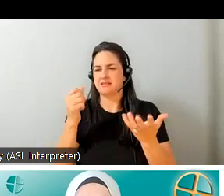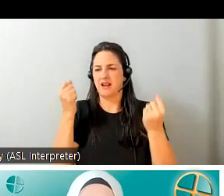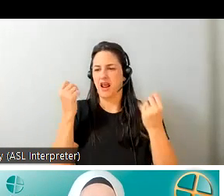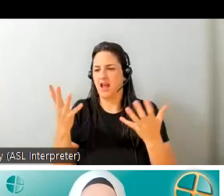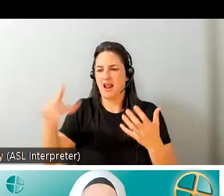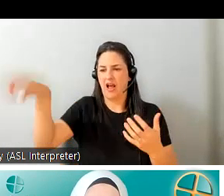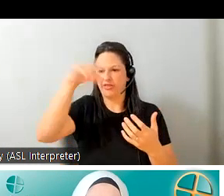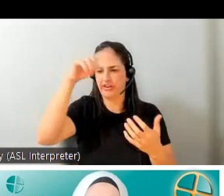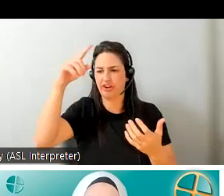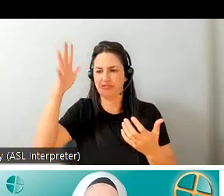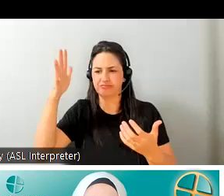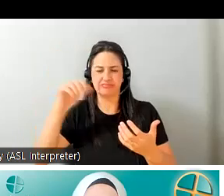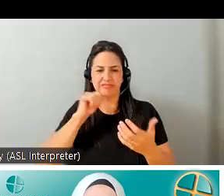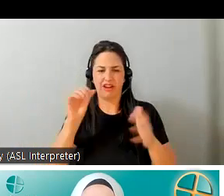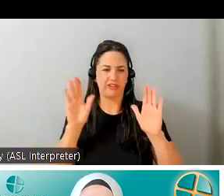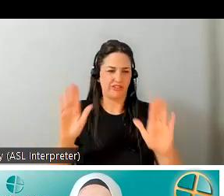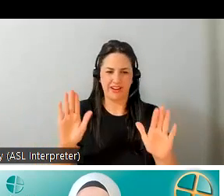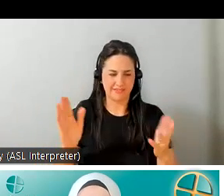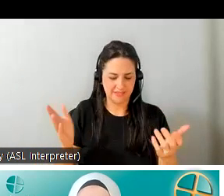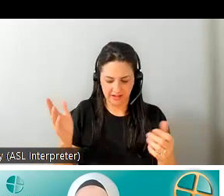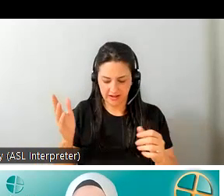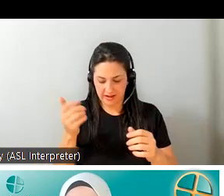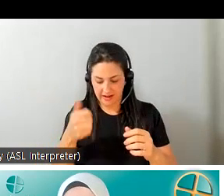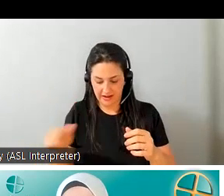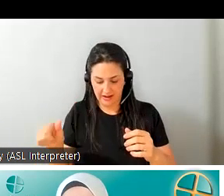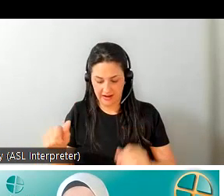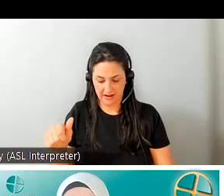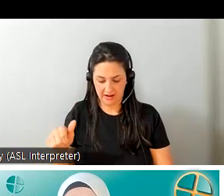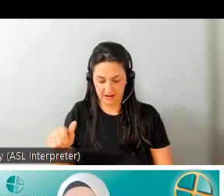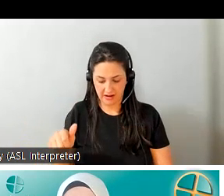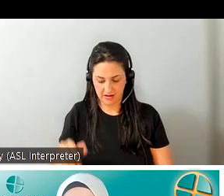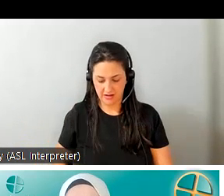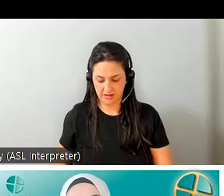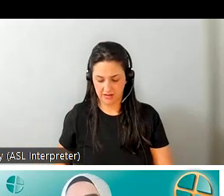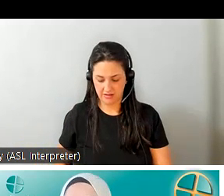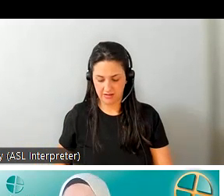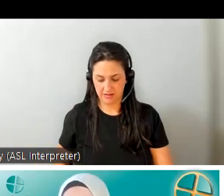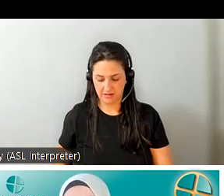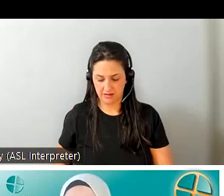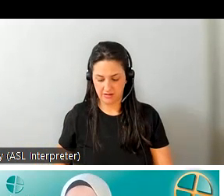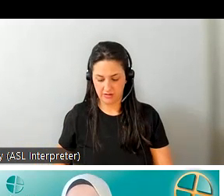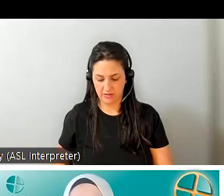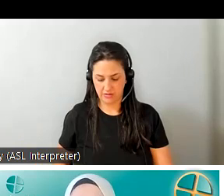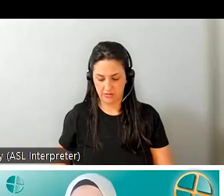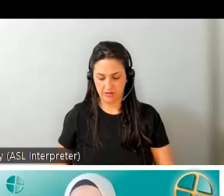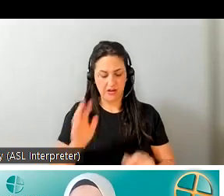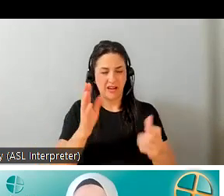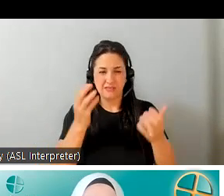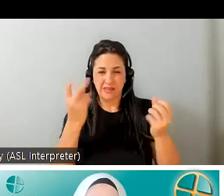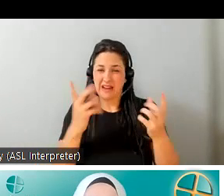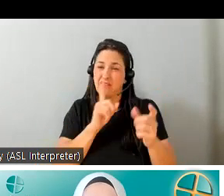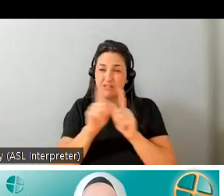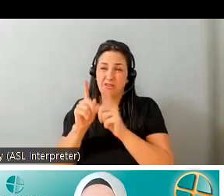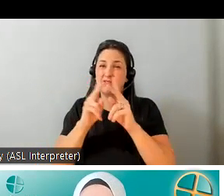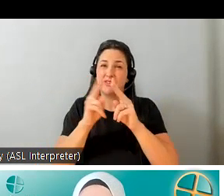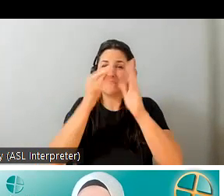for people with disabilities any items that will be cost prohibitive so if something does exist out there but extremely expensive and all the way across the world